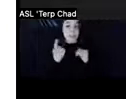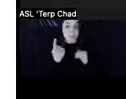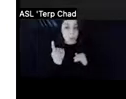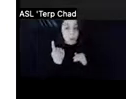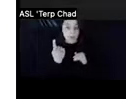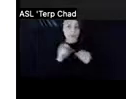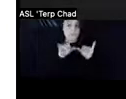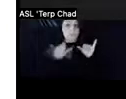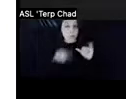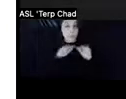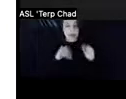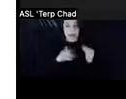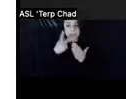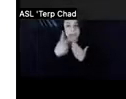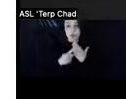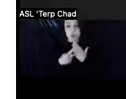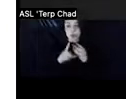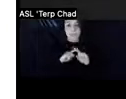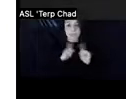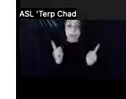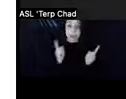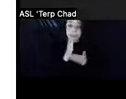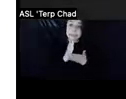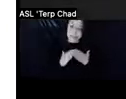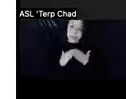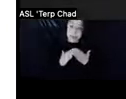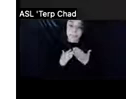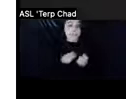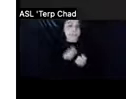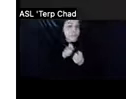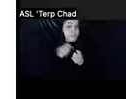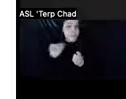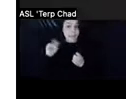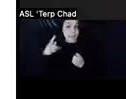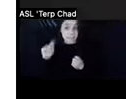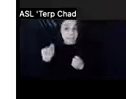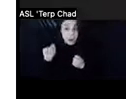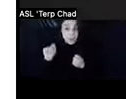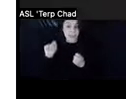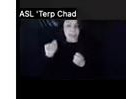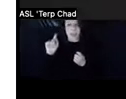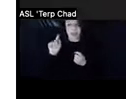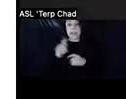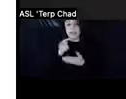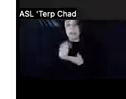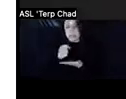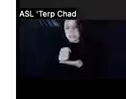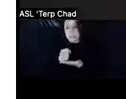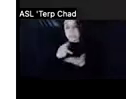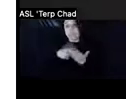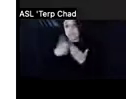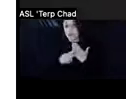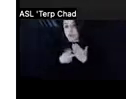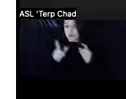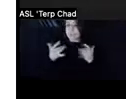However, some scattered site models specifically apartment treatment programs are licensed level two